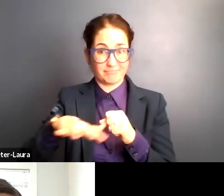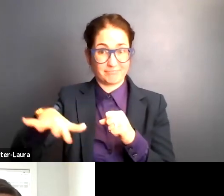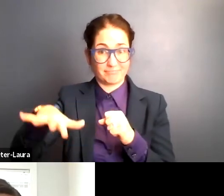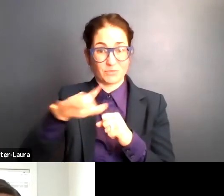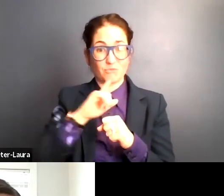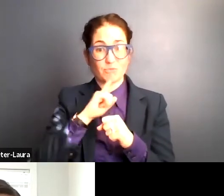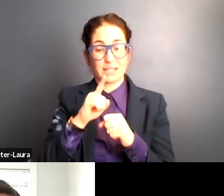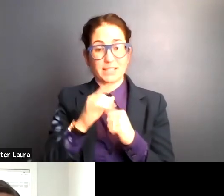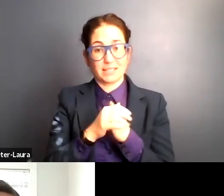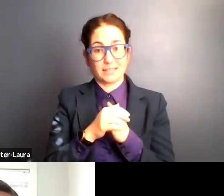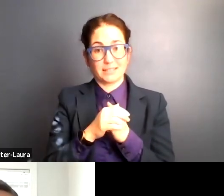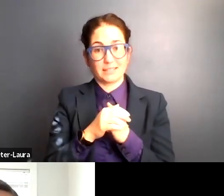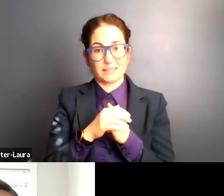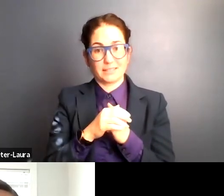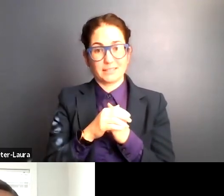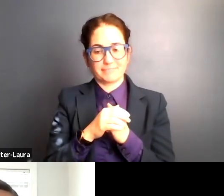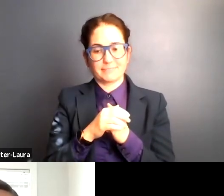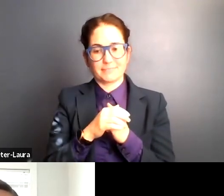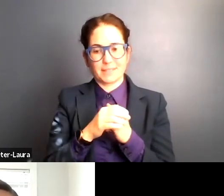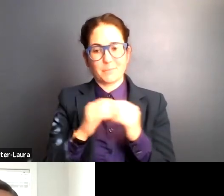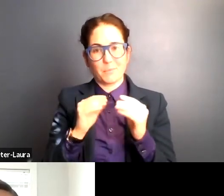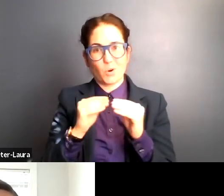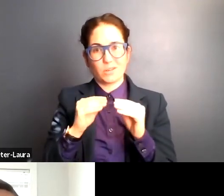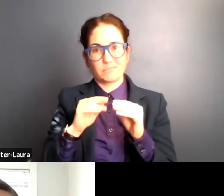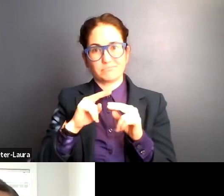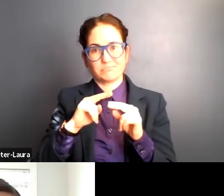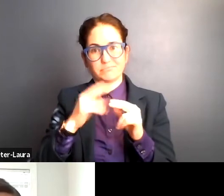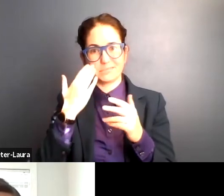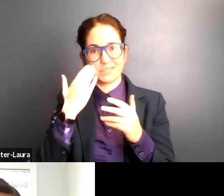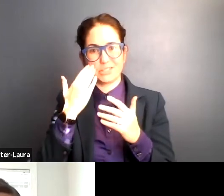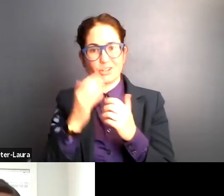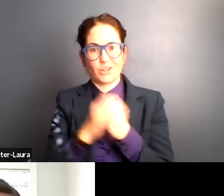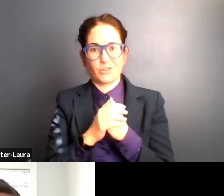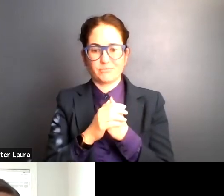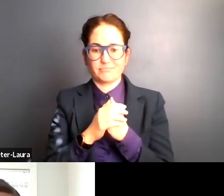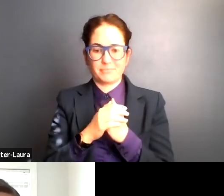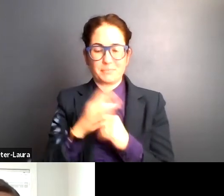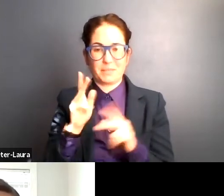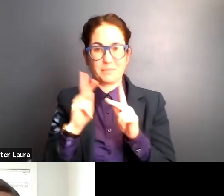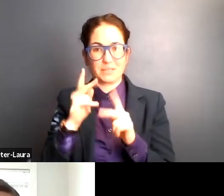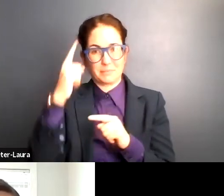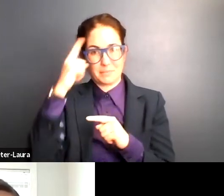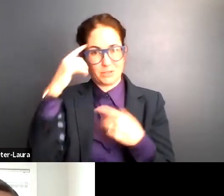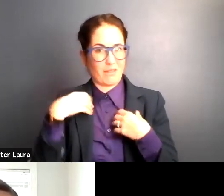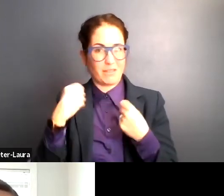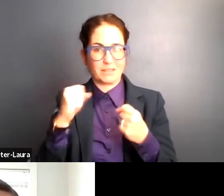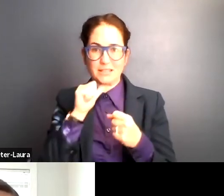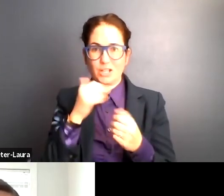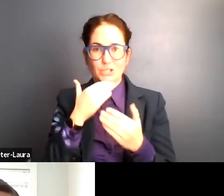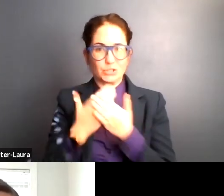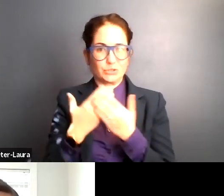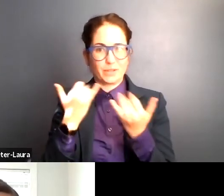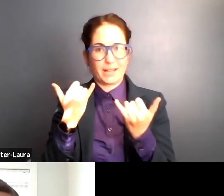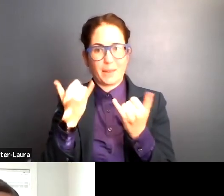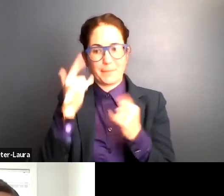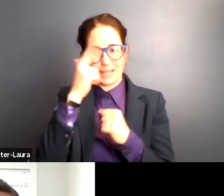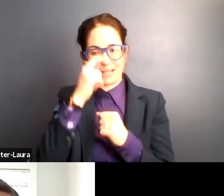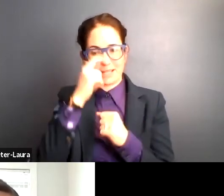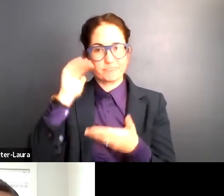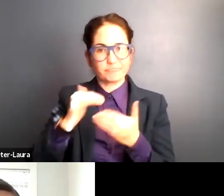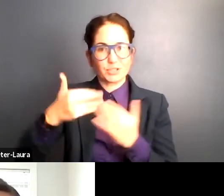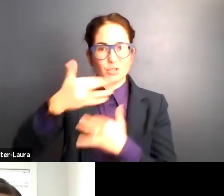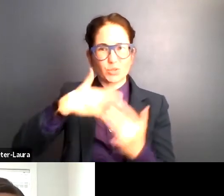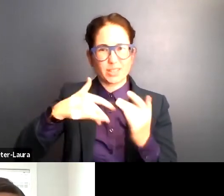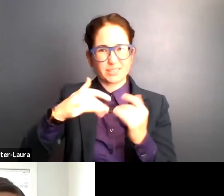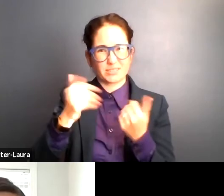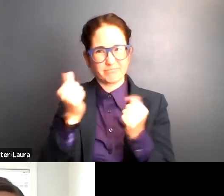down because of the lack of, um, socialization that people are having. And so imagine living in your home